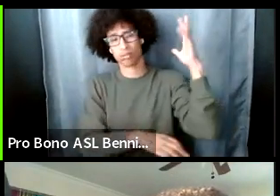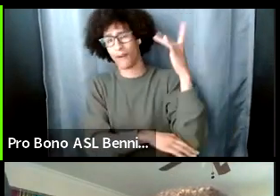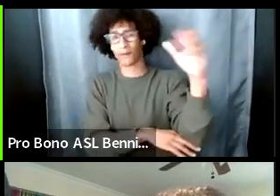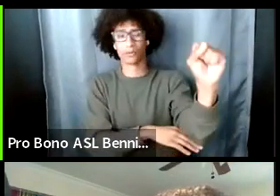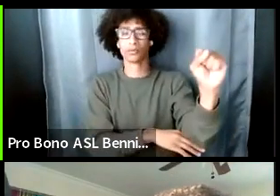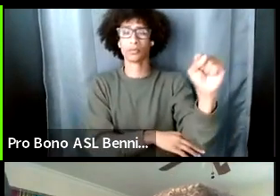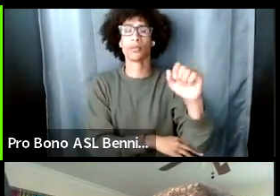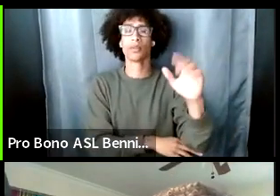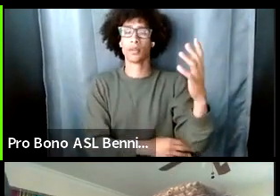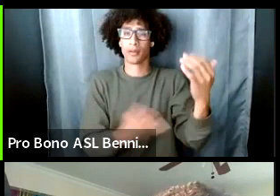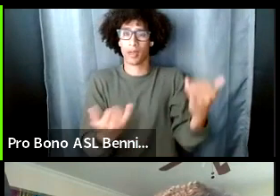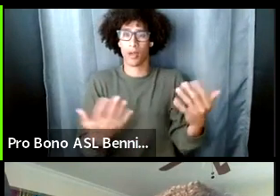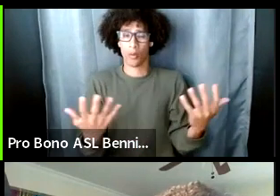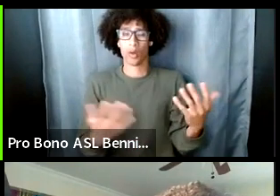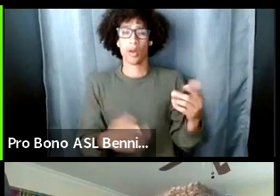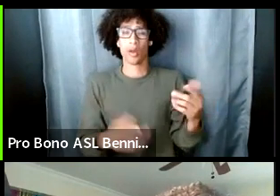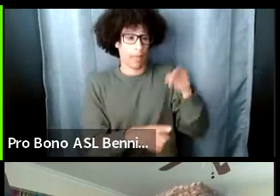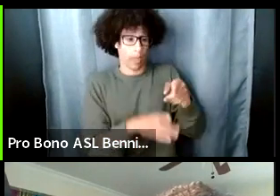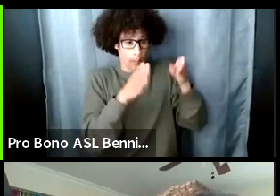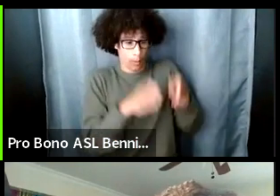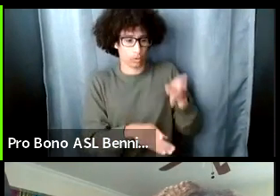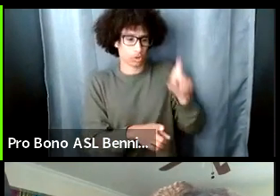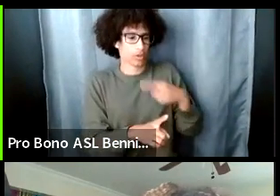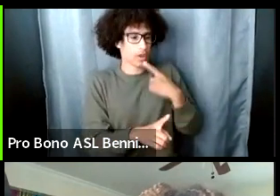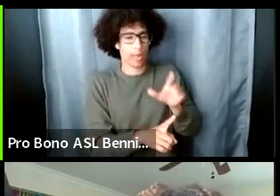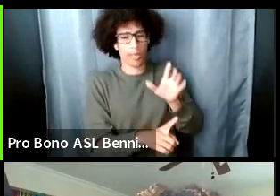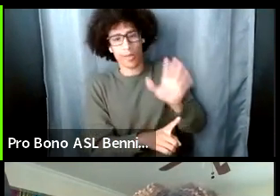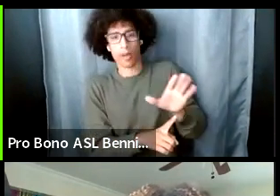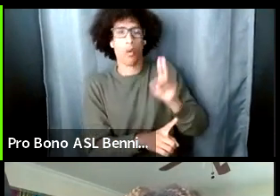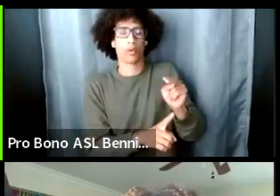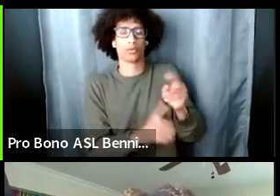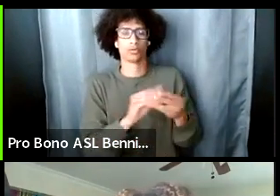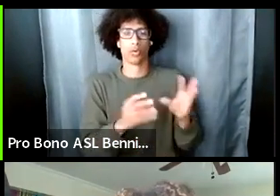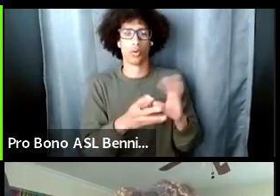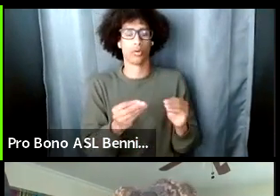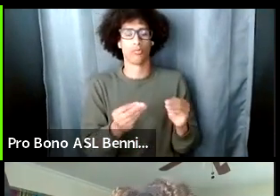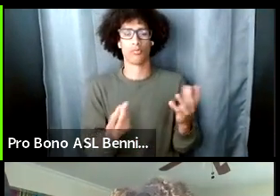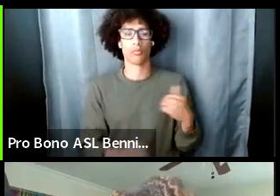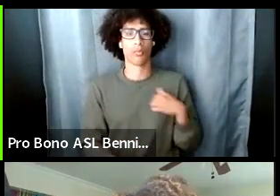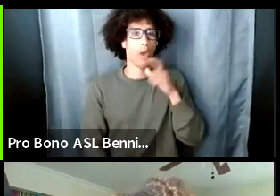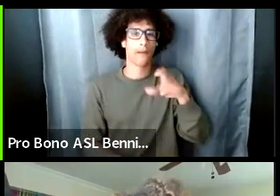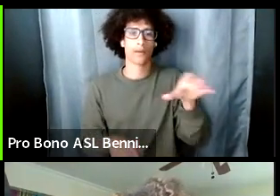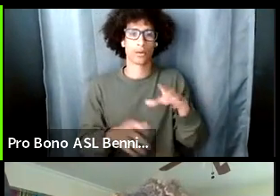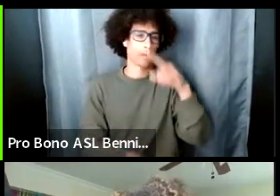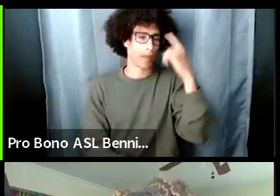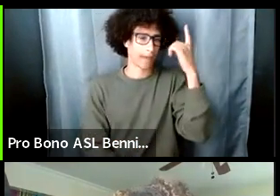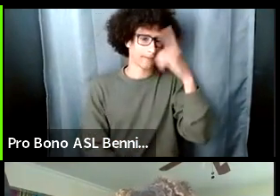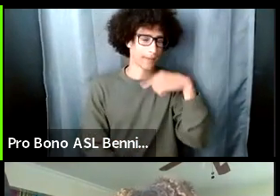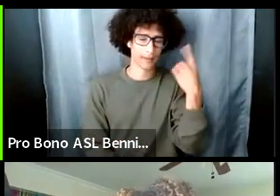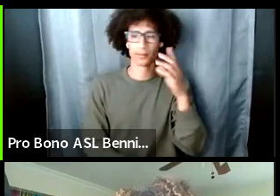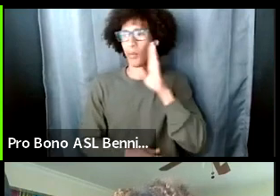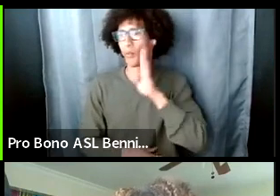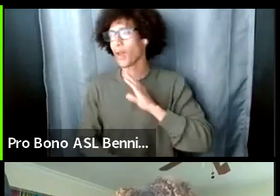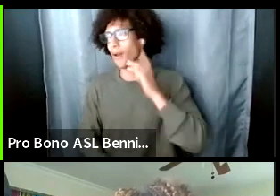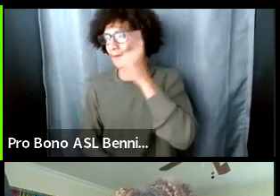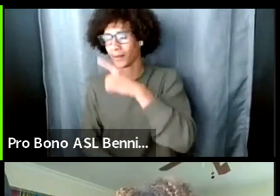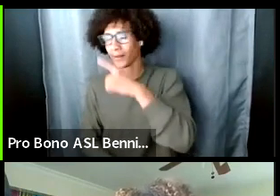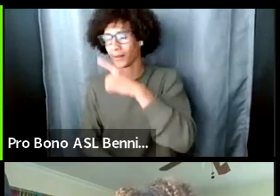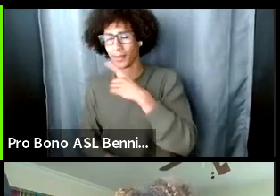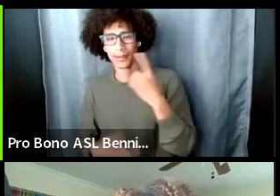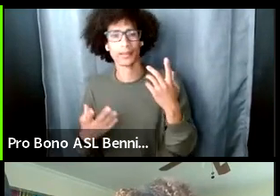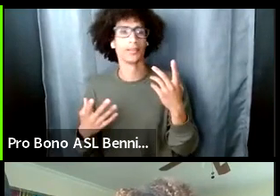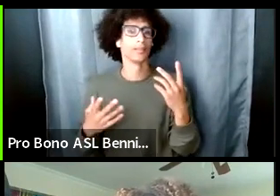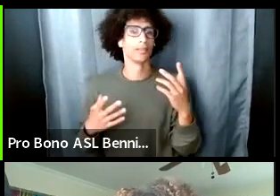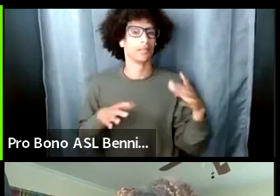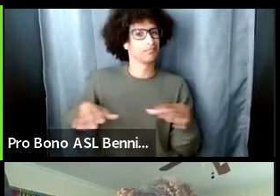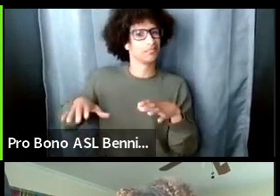tell their own story whoever we're talking about that person should tell their own story we don't need to do blackface we don't need to do brownface we you know i think